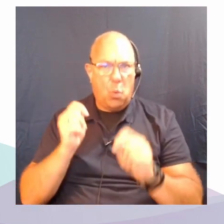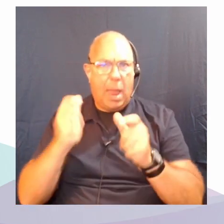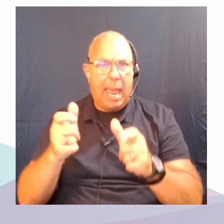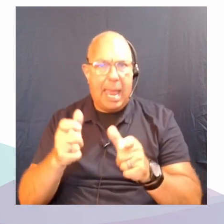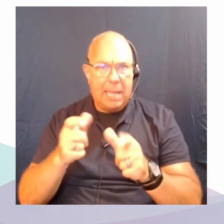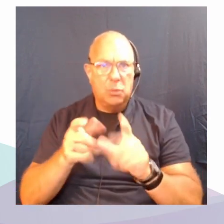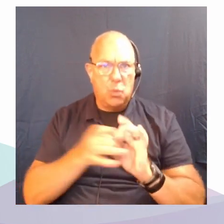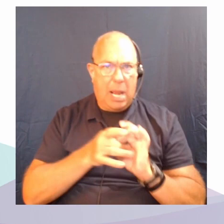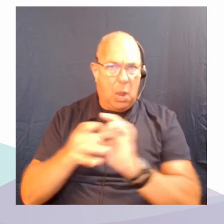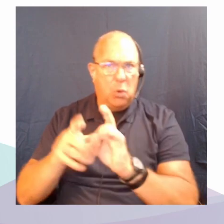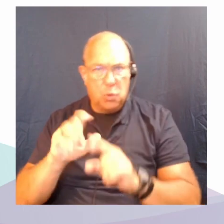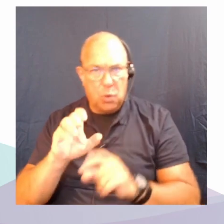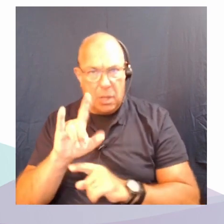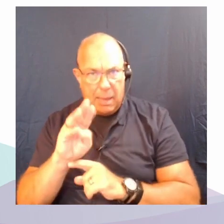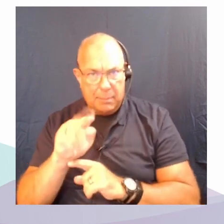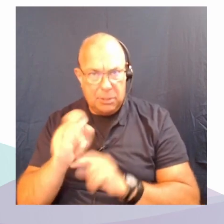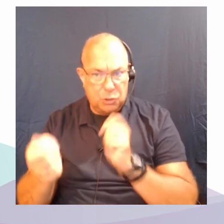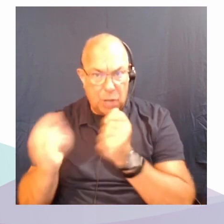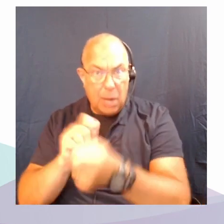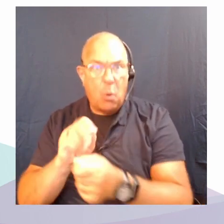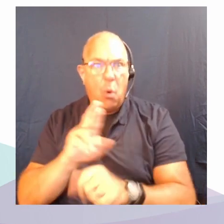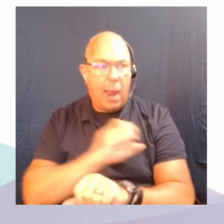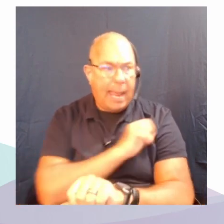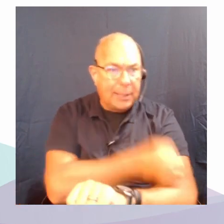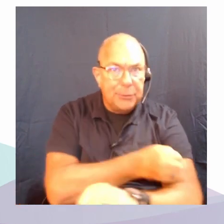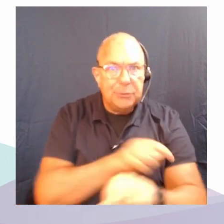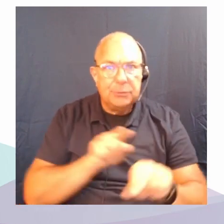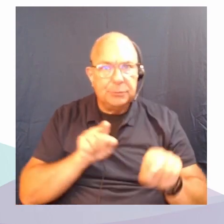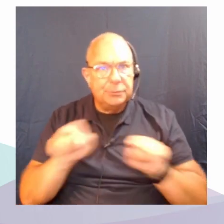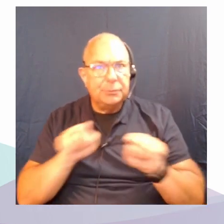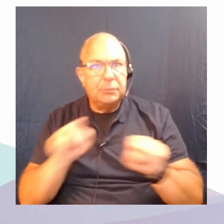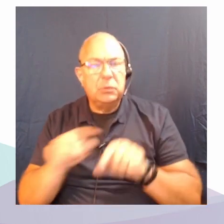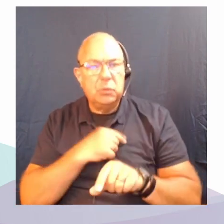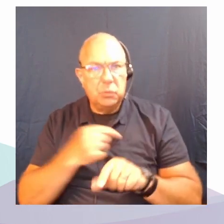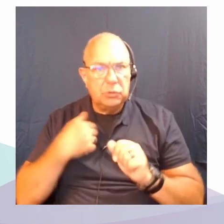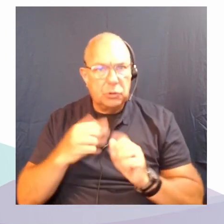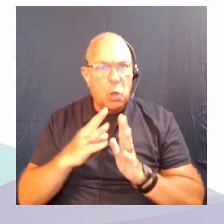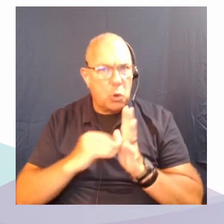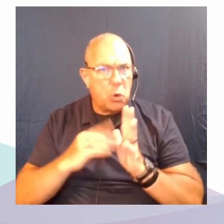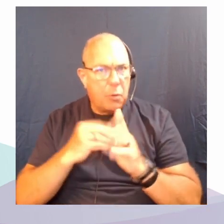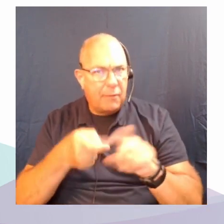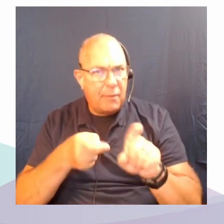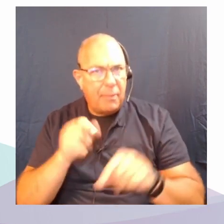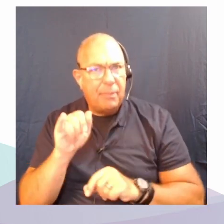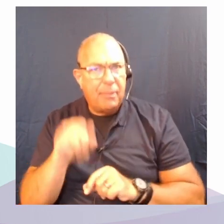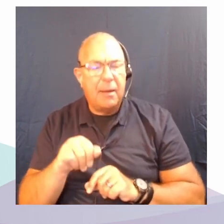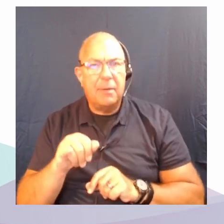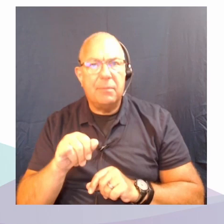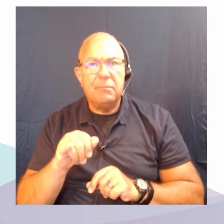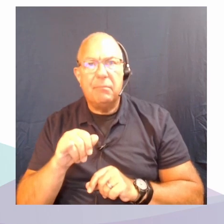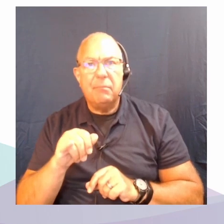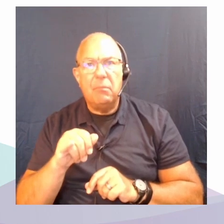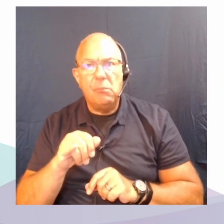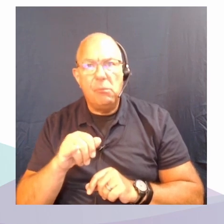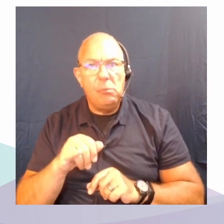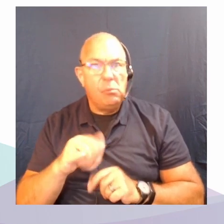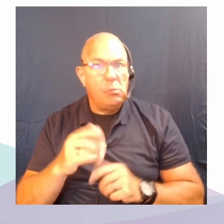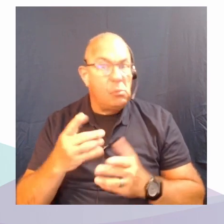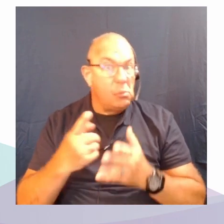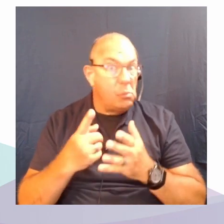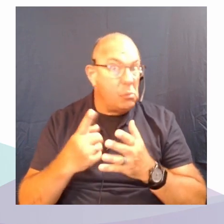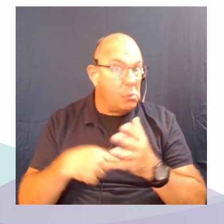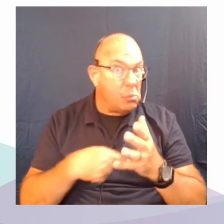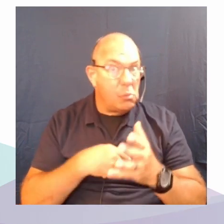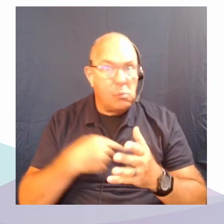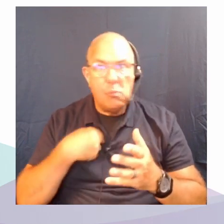energy. And we can learn from that about what we might want in these changes.